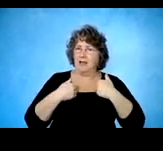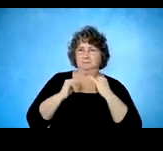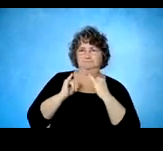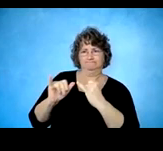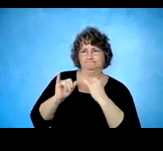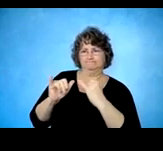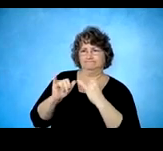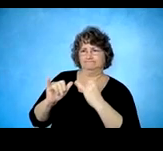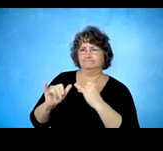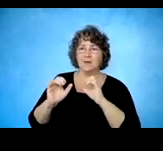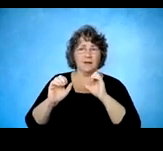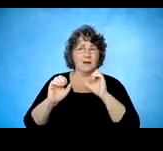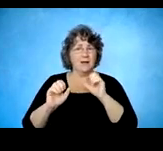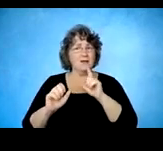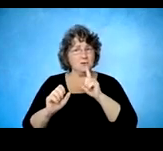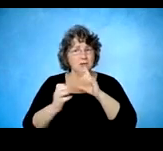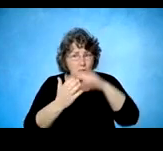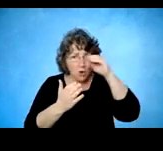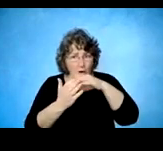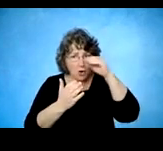education is critical. And that's slide.